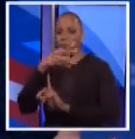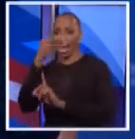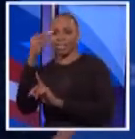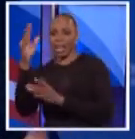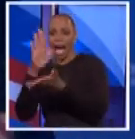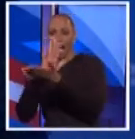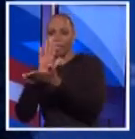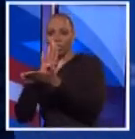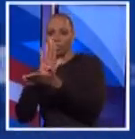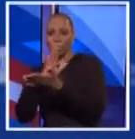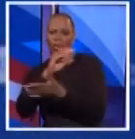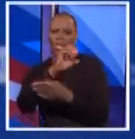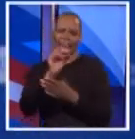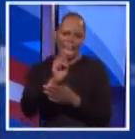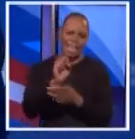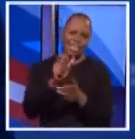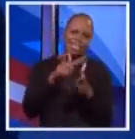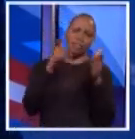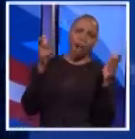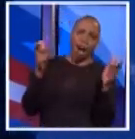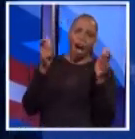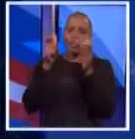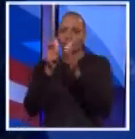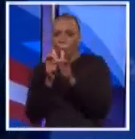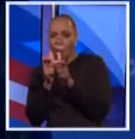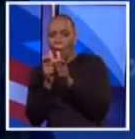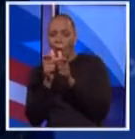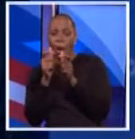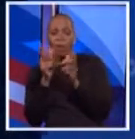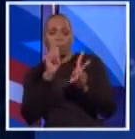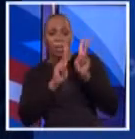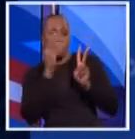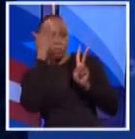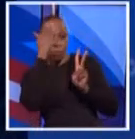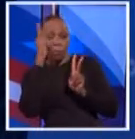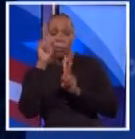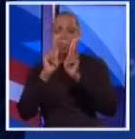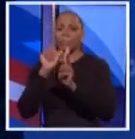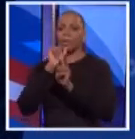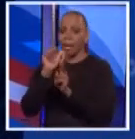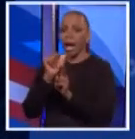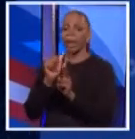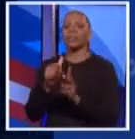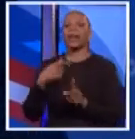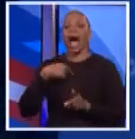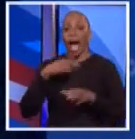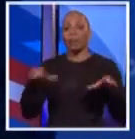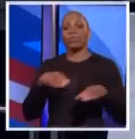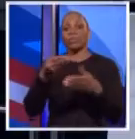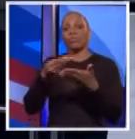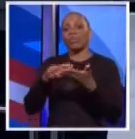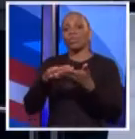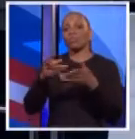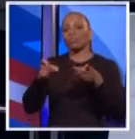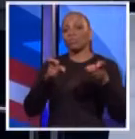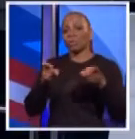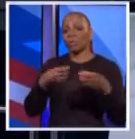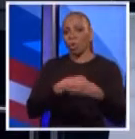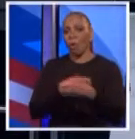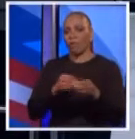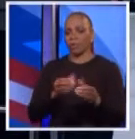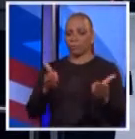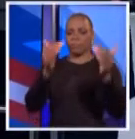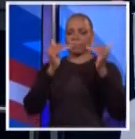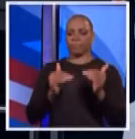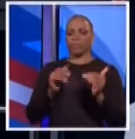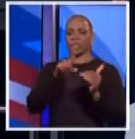some that got lots of attention, some that got none. I did it in the attorney general's office. That's what I will do for the controller's office. Next question